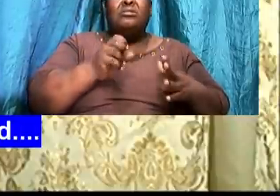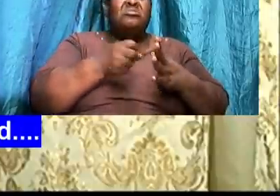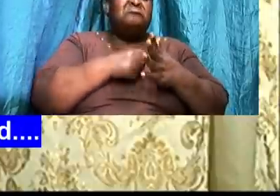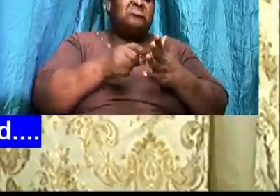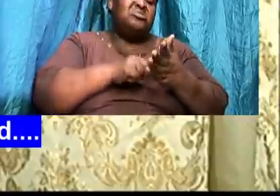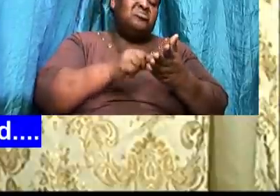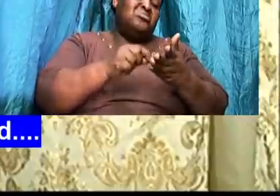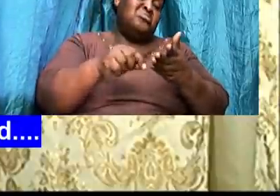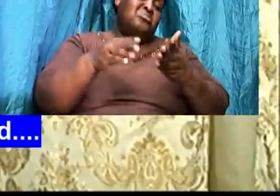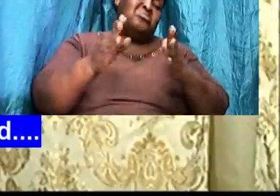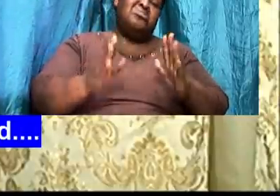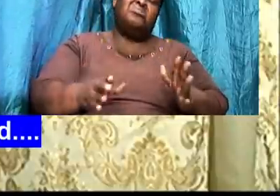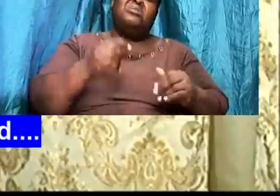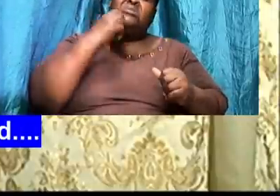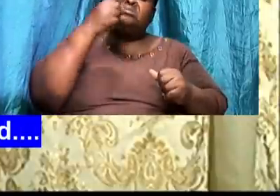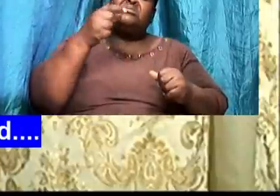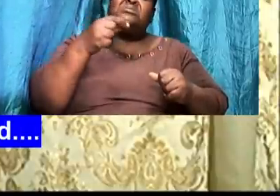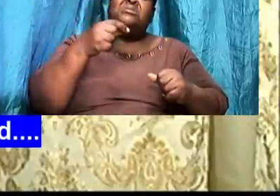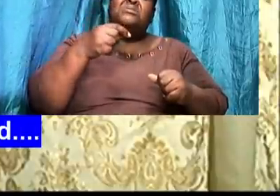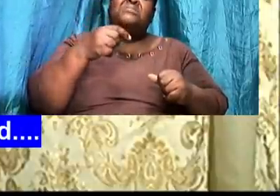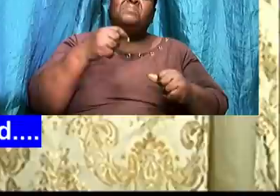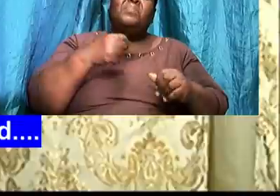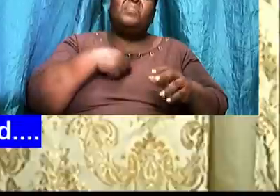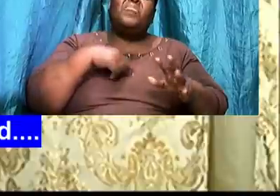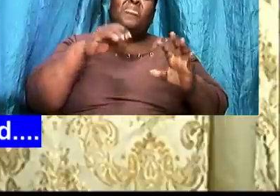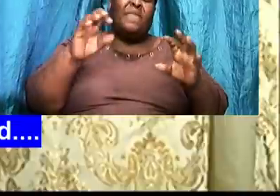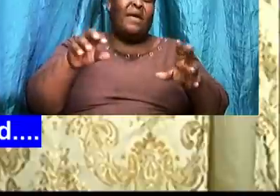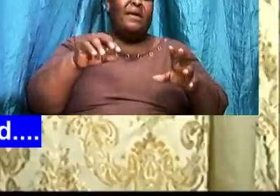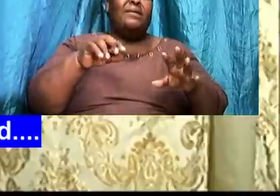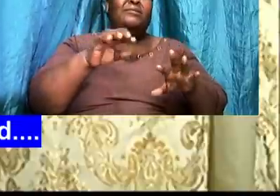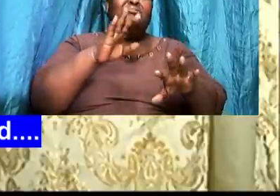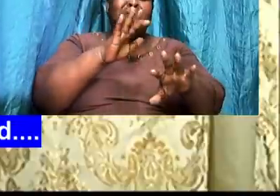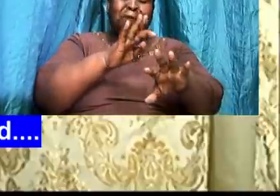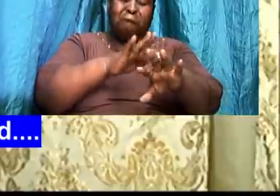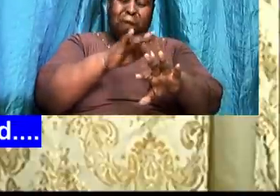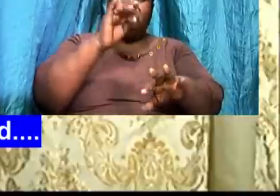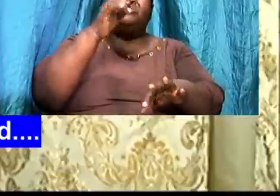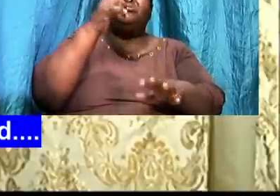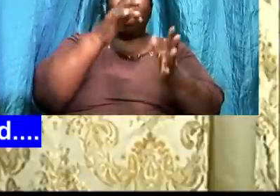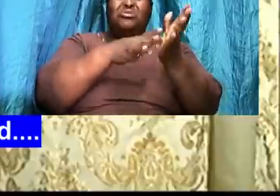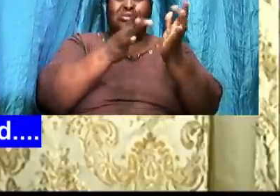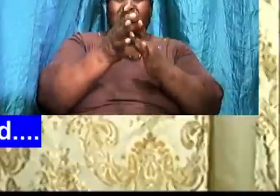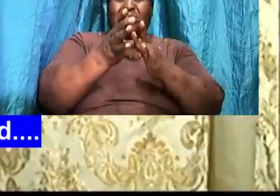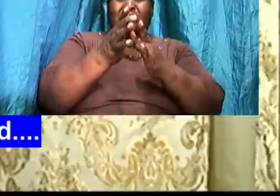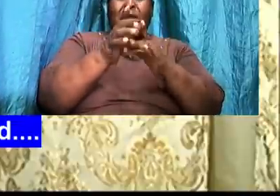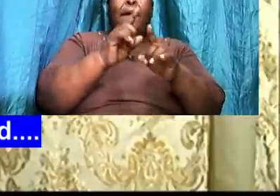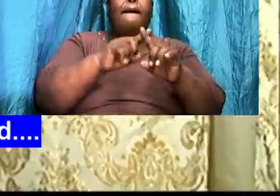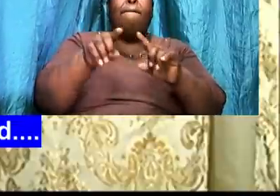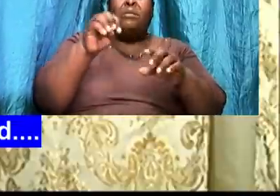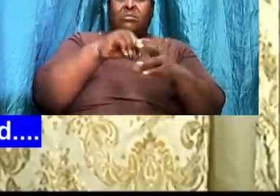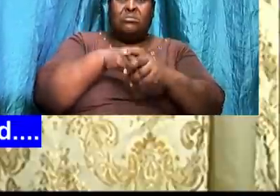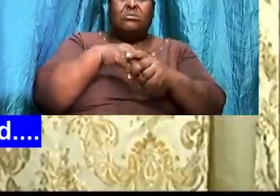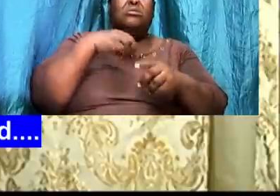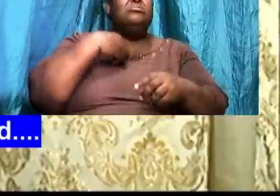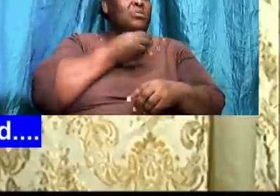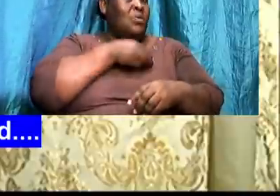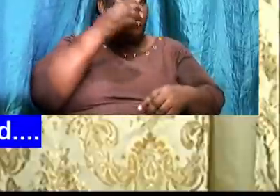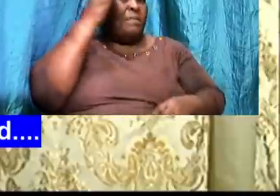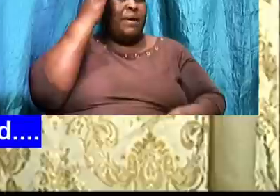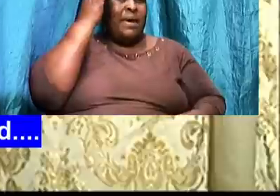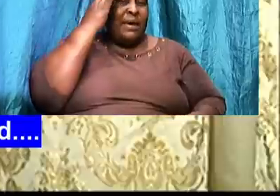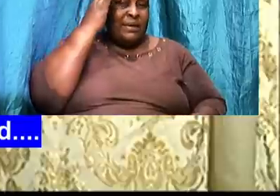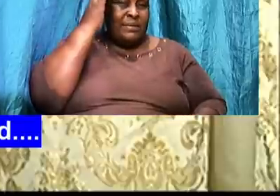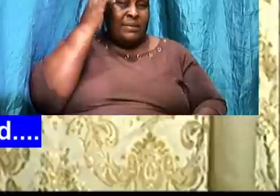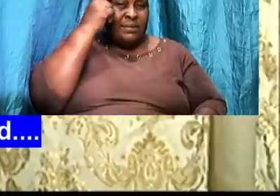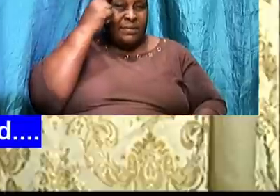near within my reach. But that is in our mind. Right? So there is no touching God except it